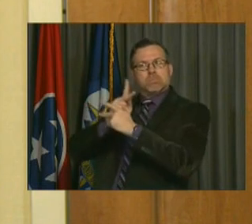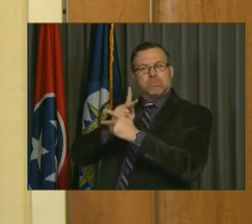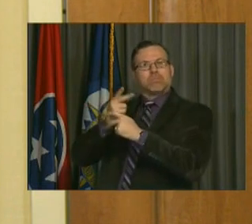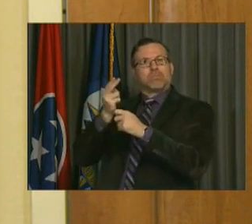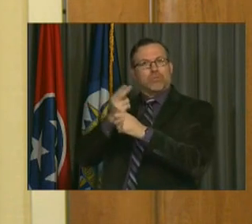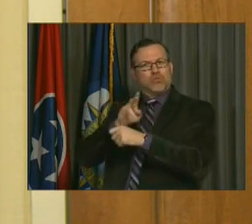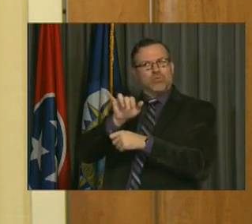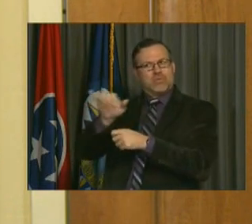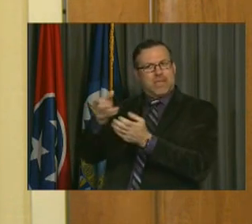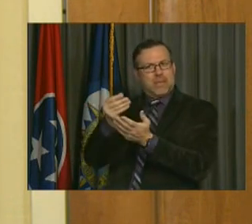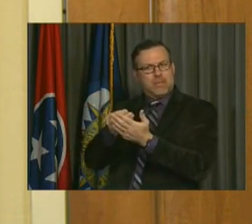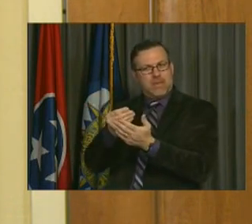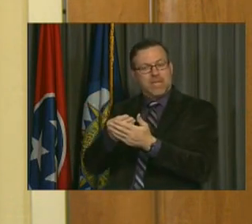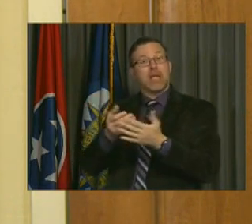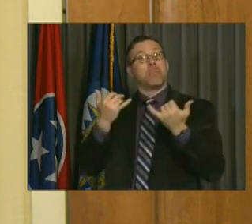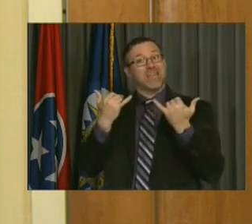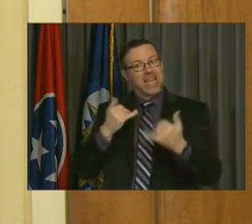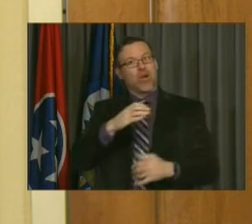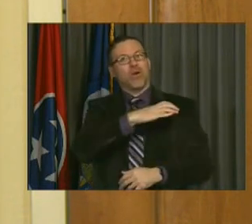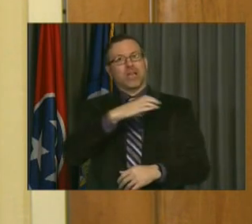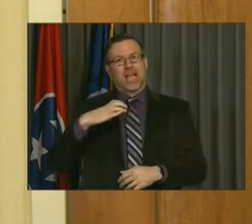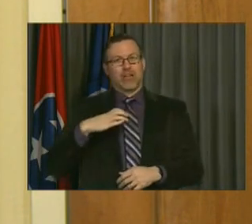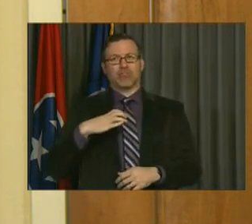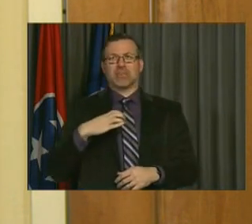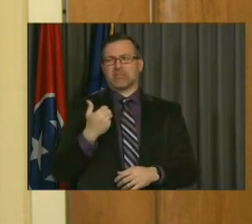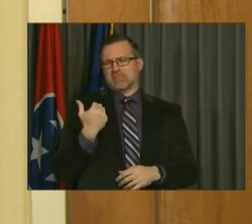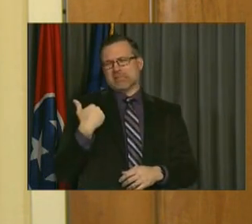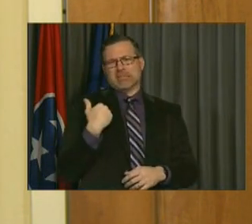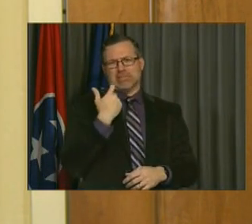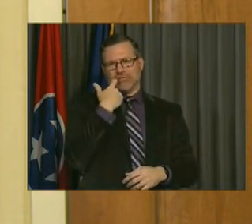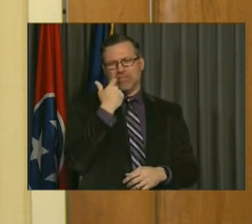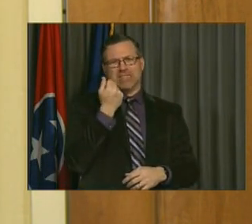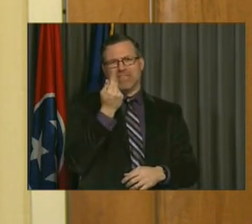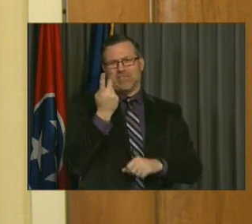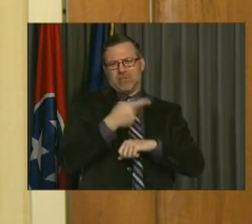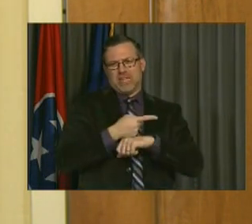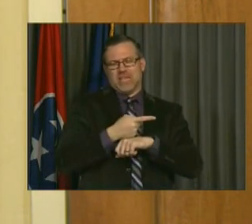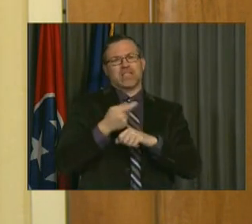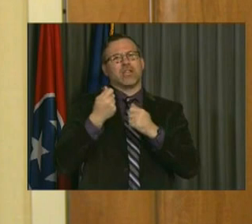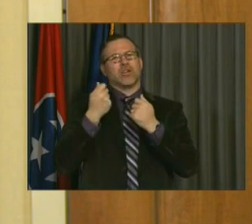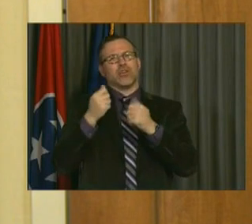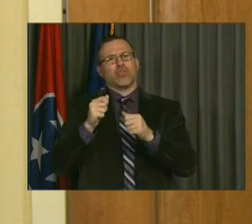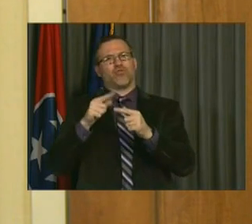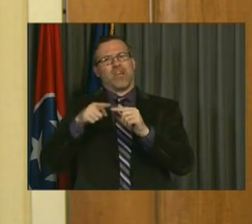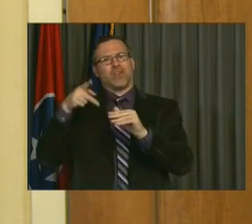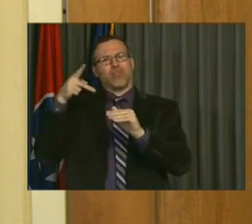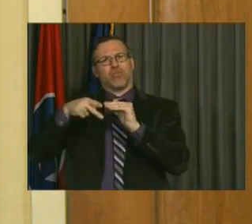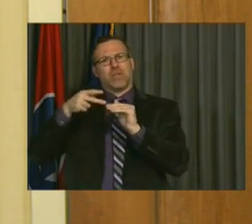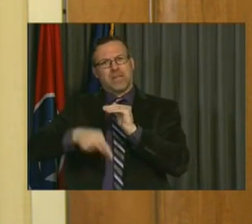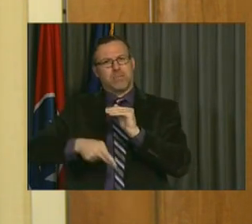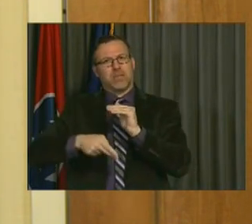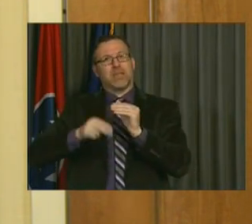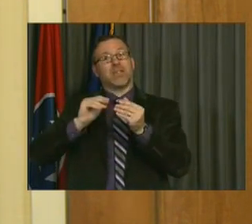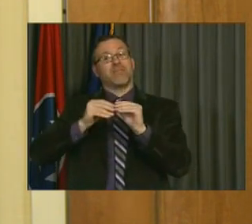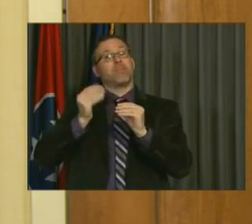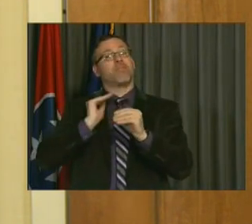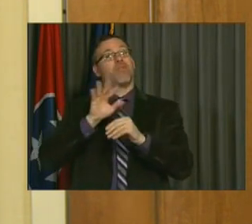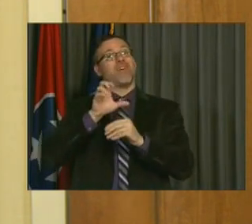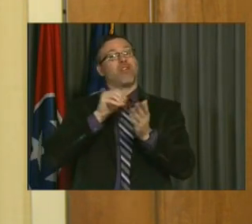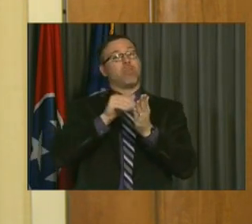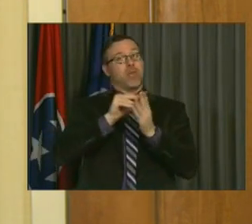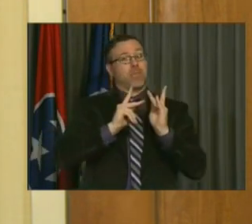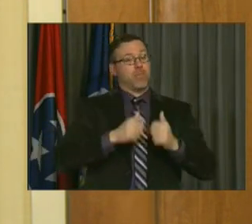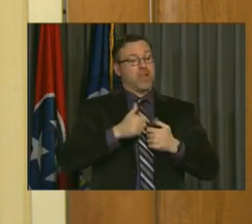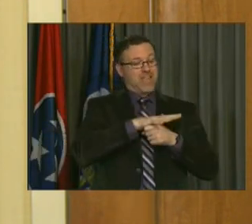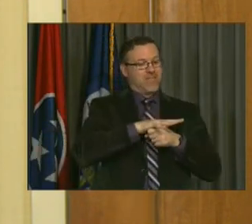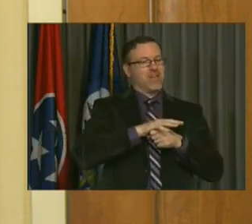out. And so Congress has come back in the last few days and tried to lower the threshold to a lower populace level. And I'm